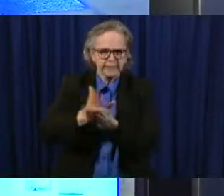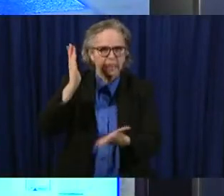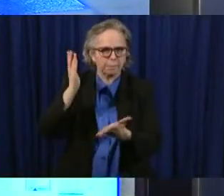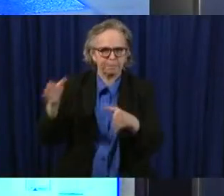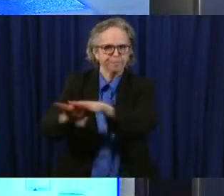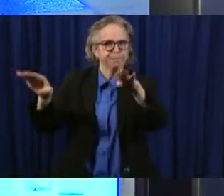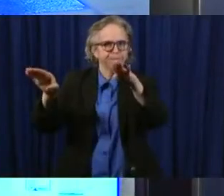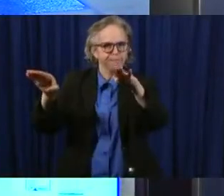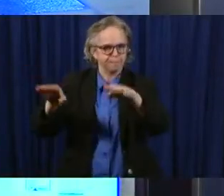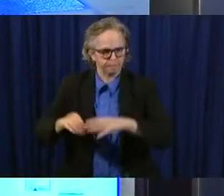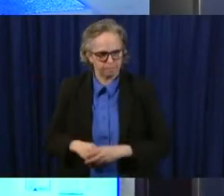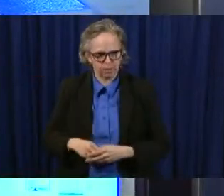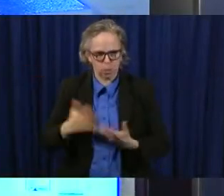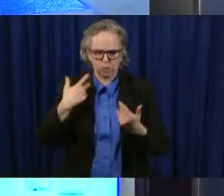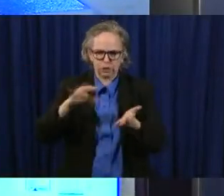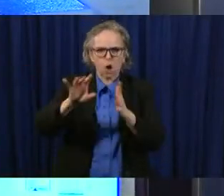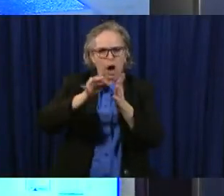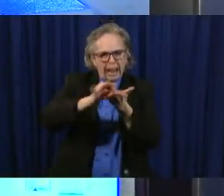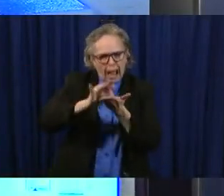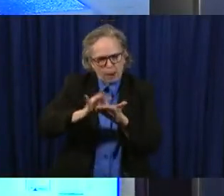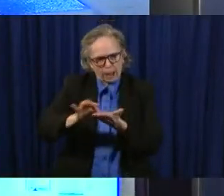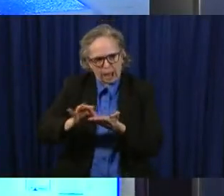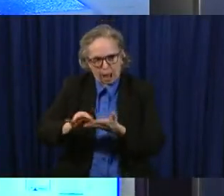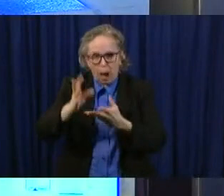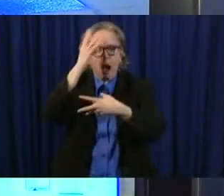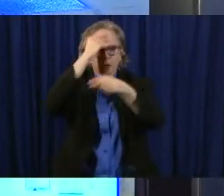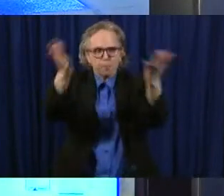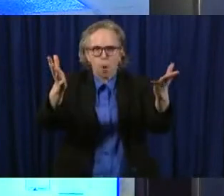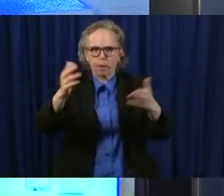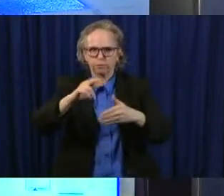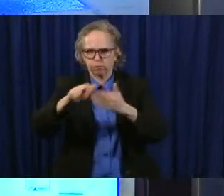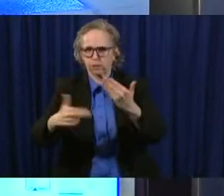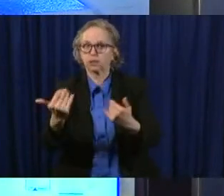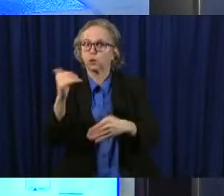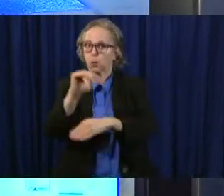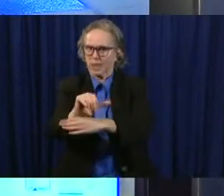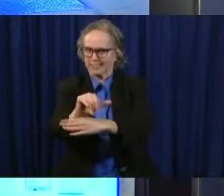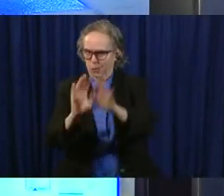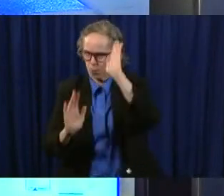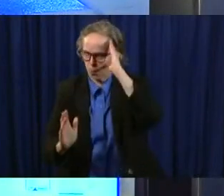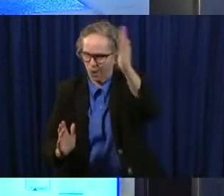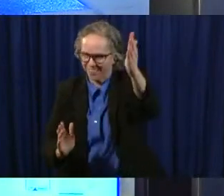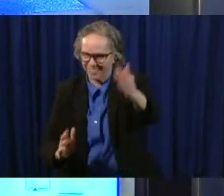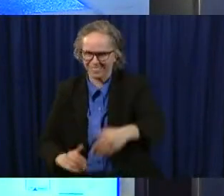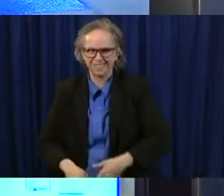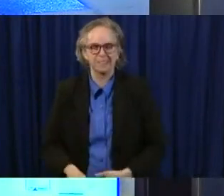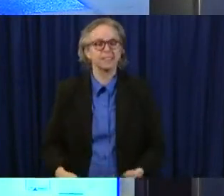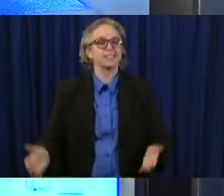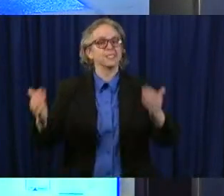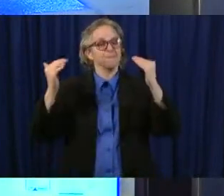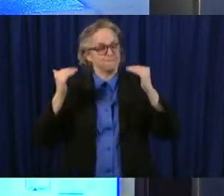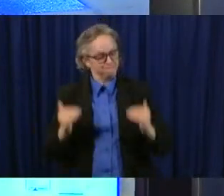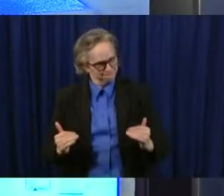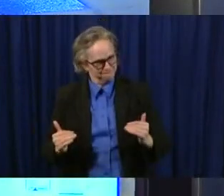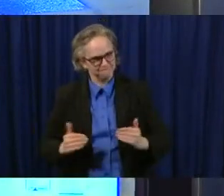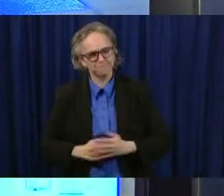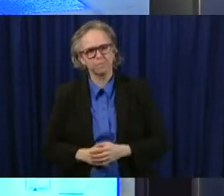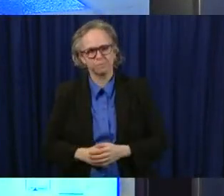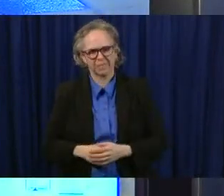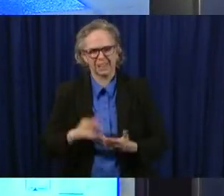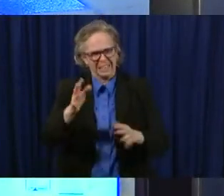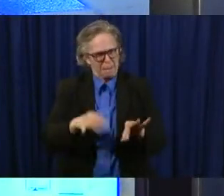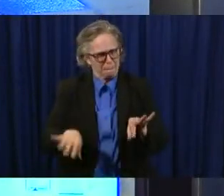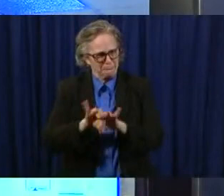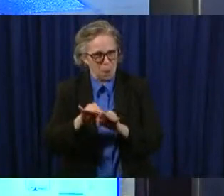tabulation is going to be done and we're going to report those results tonight something else that's important to mention not only the work of those